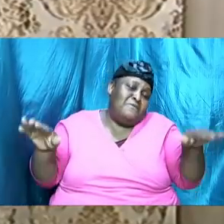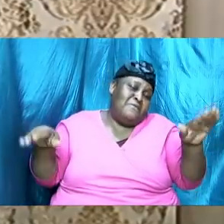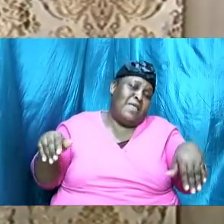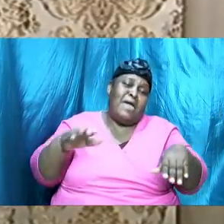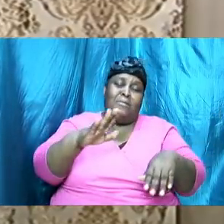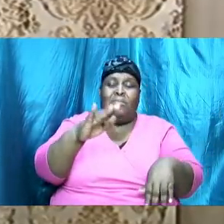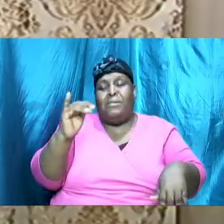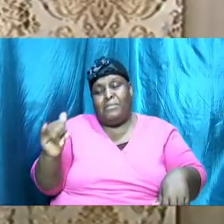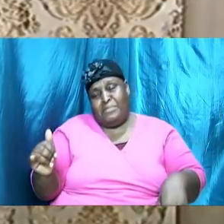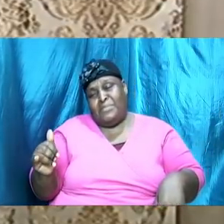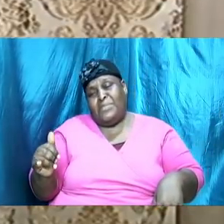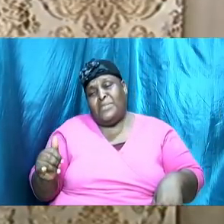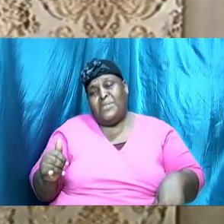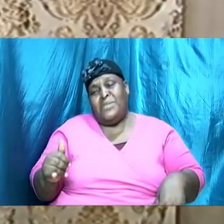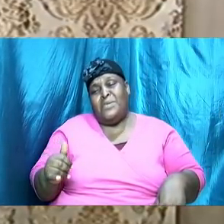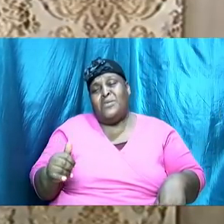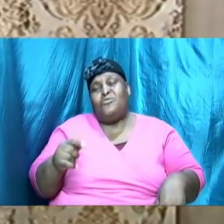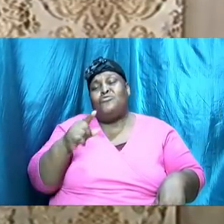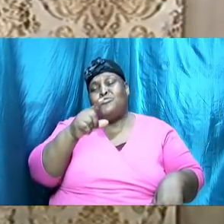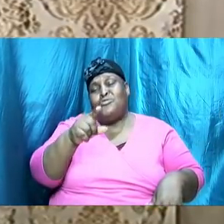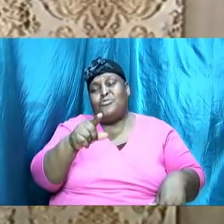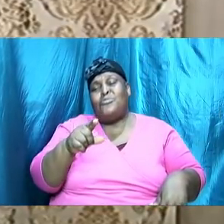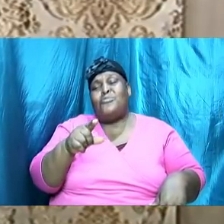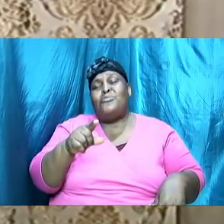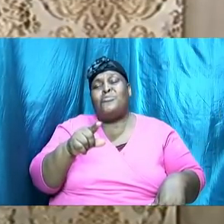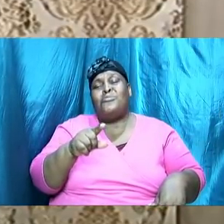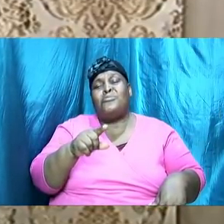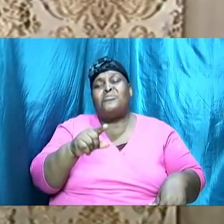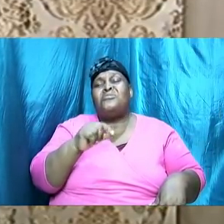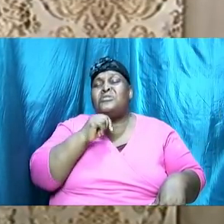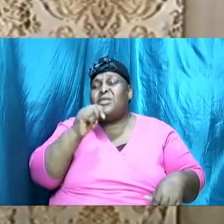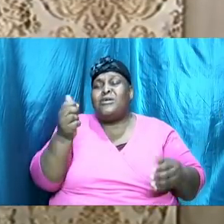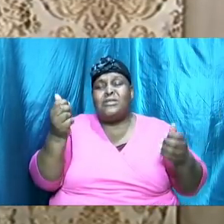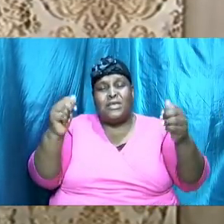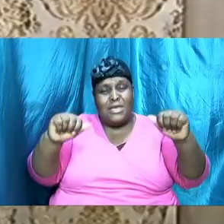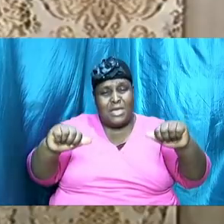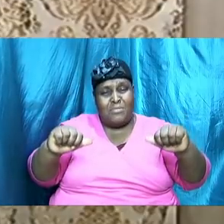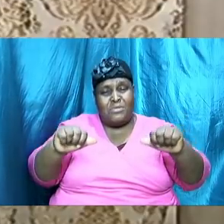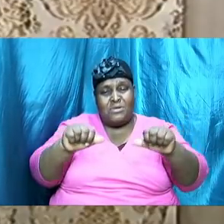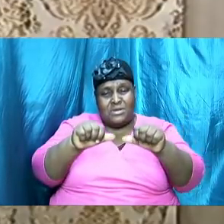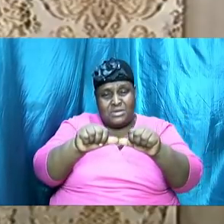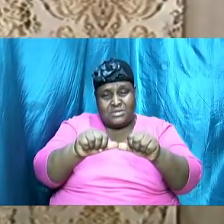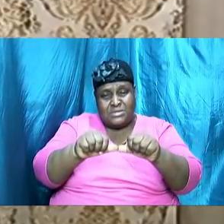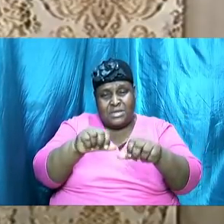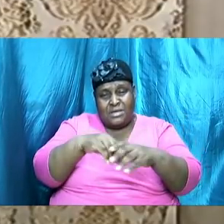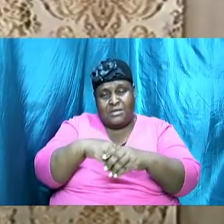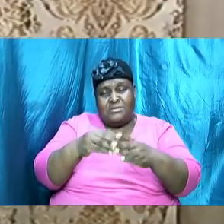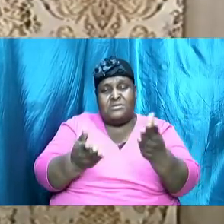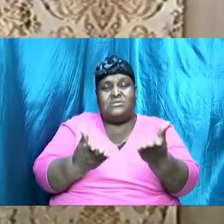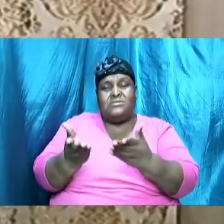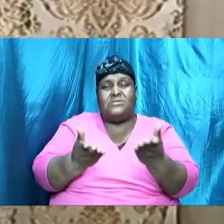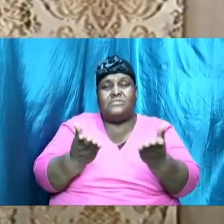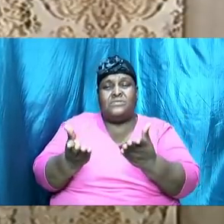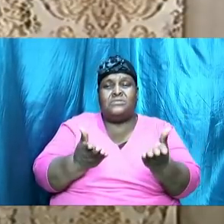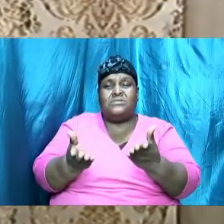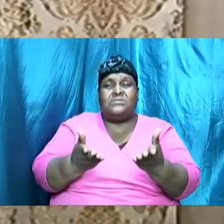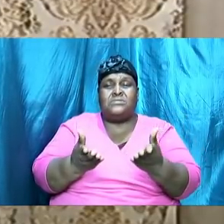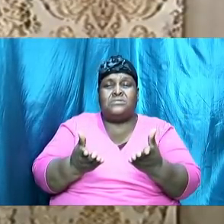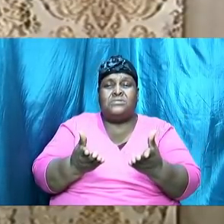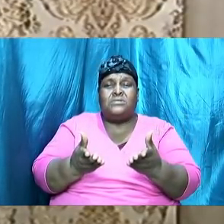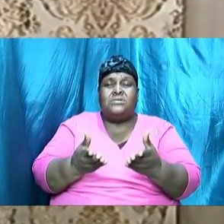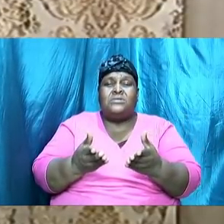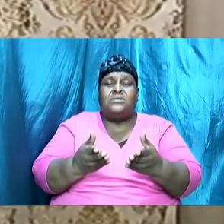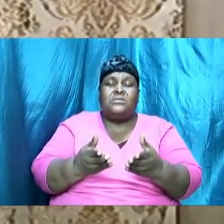but however you will not be able to stay in the service and we really